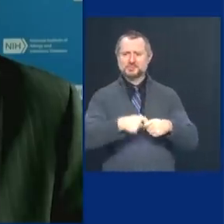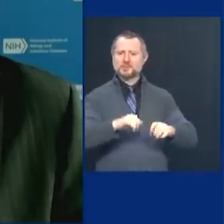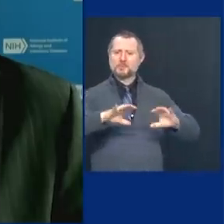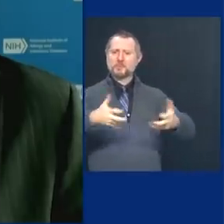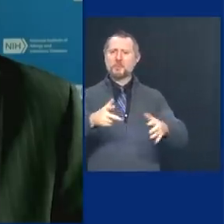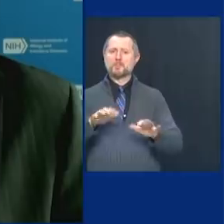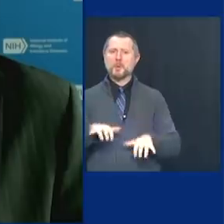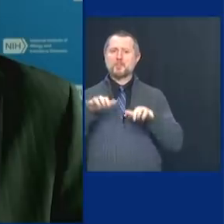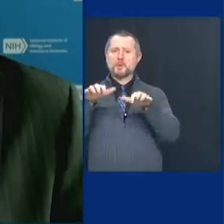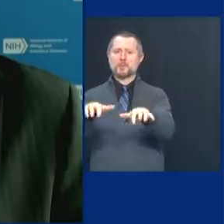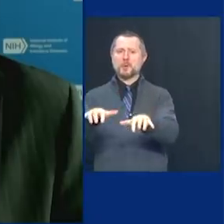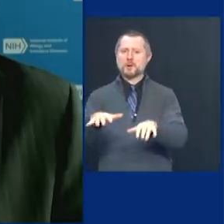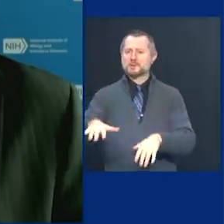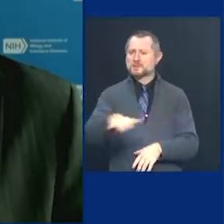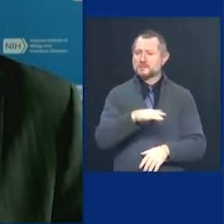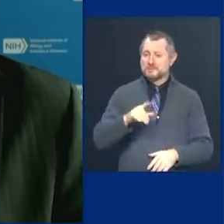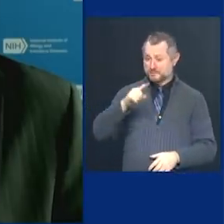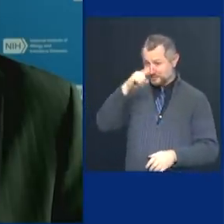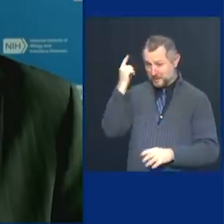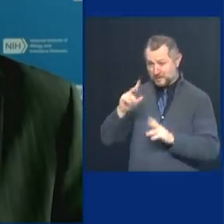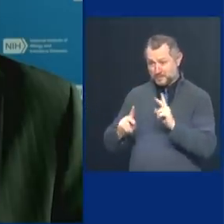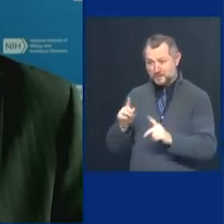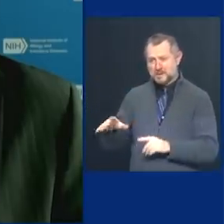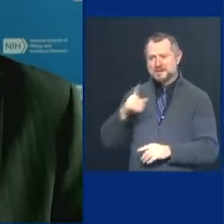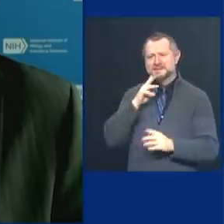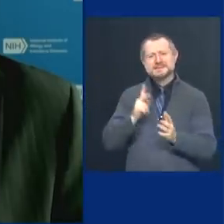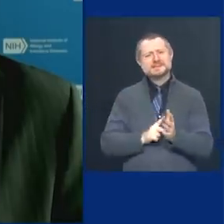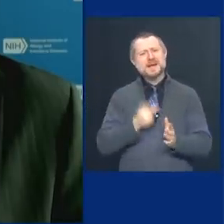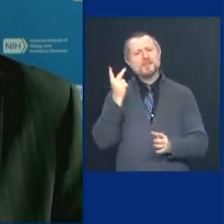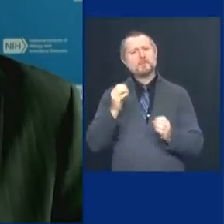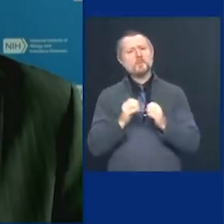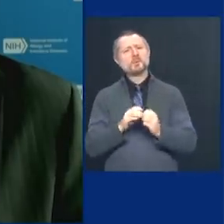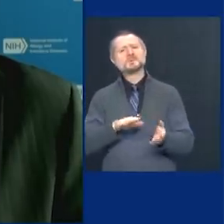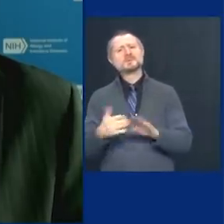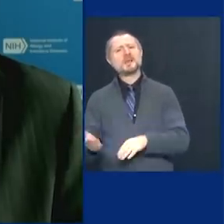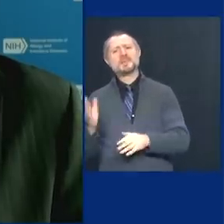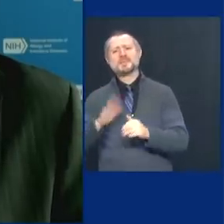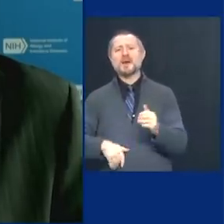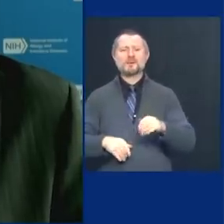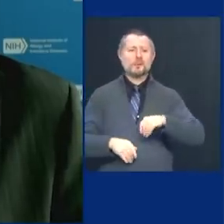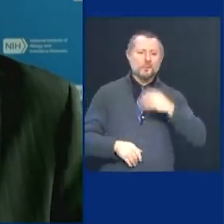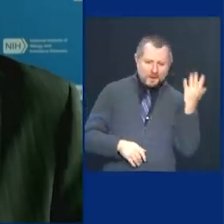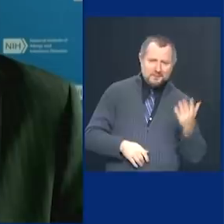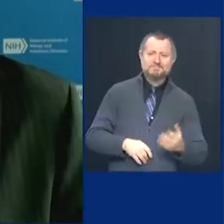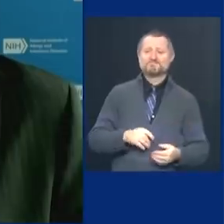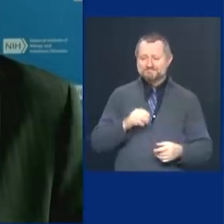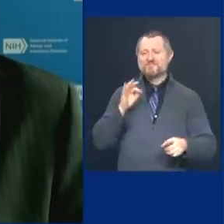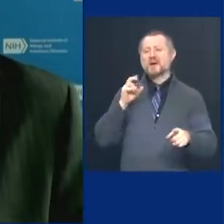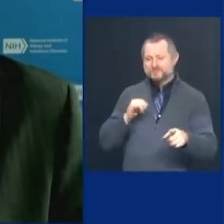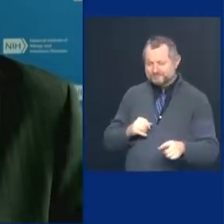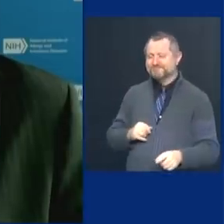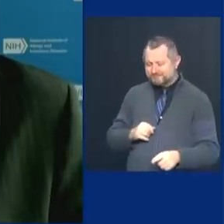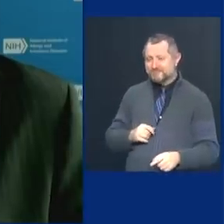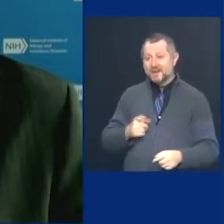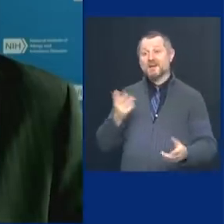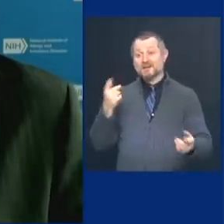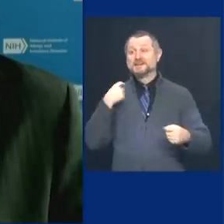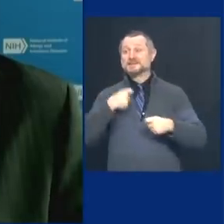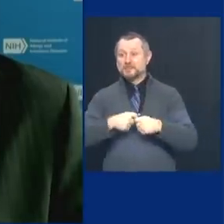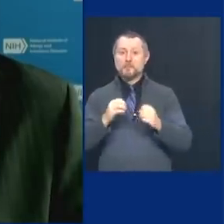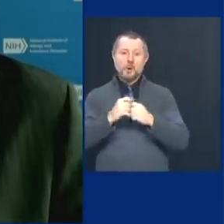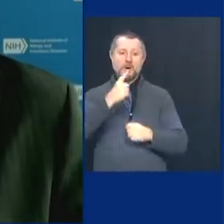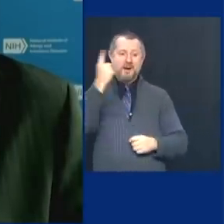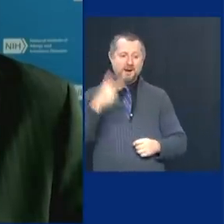who, by the way, had, blacks had twice the death rate of whites, Latinos had one and a half times the death rate of whites, higher